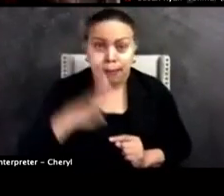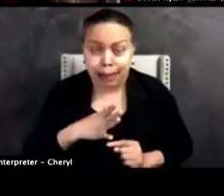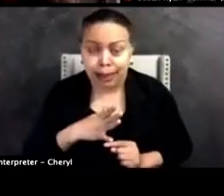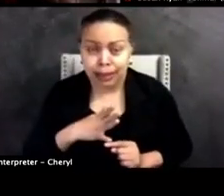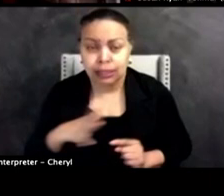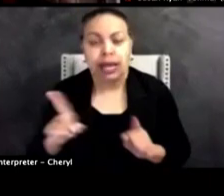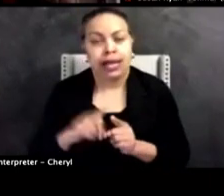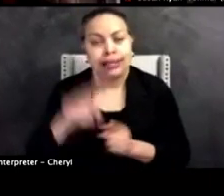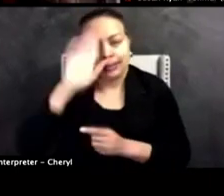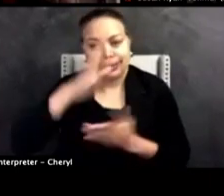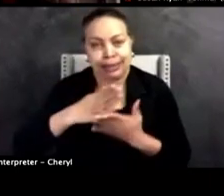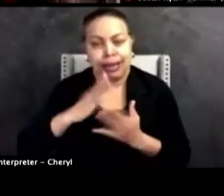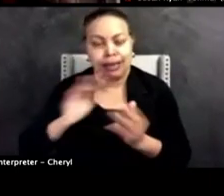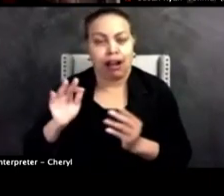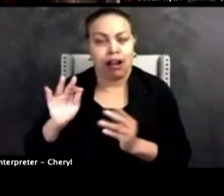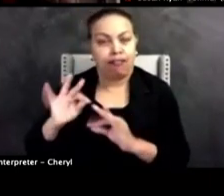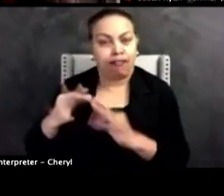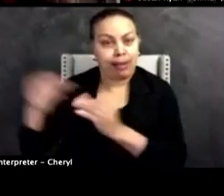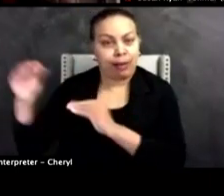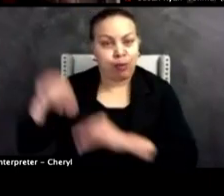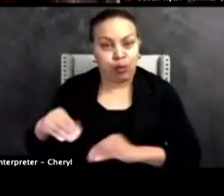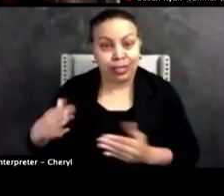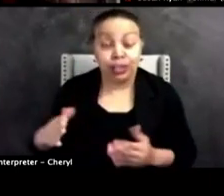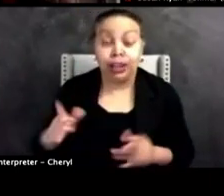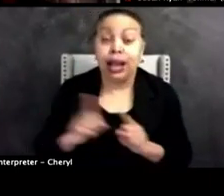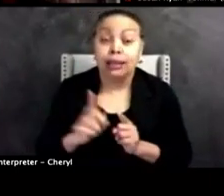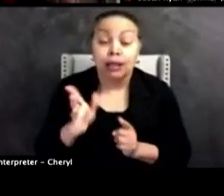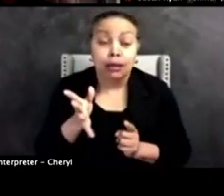refugees, as a parent to a black child.